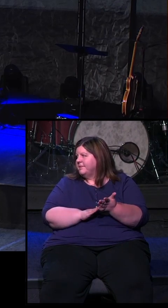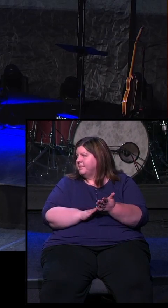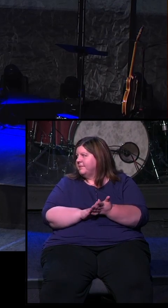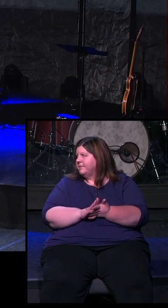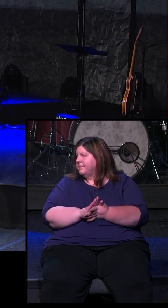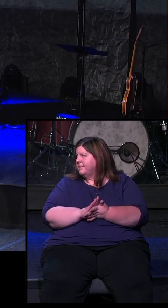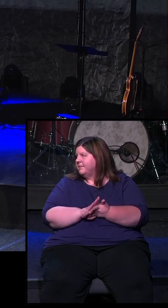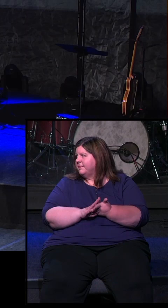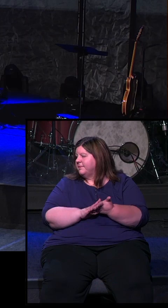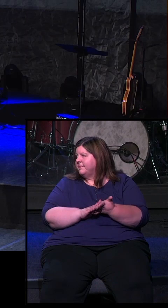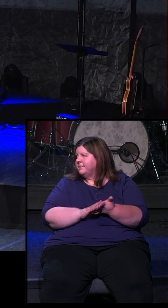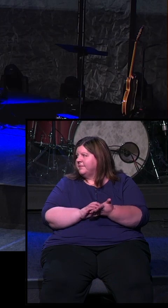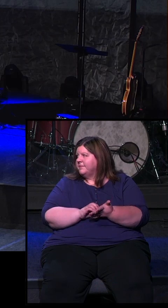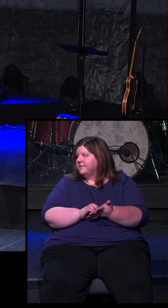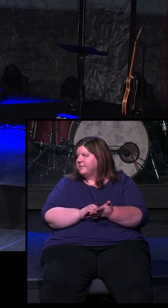Hi, guys.